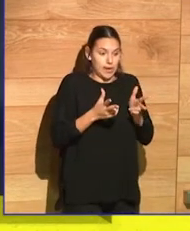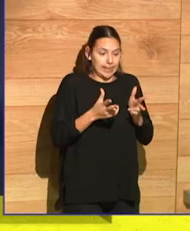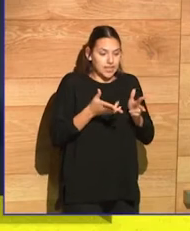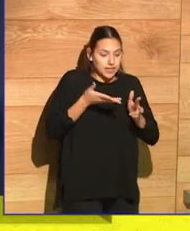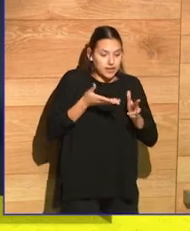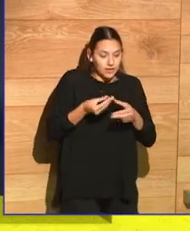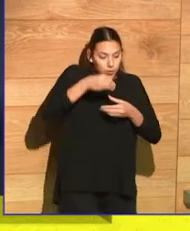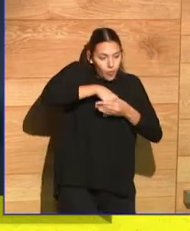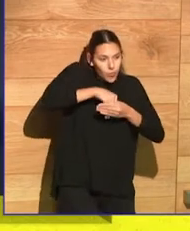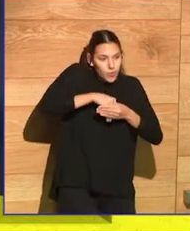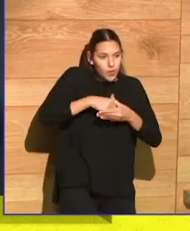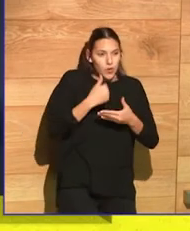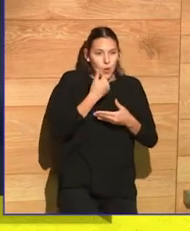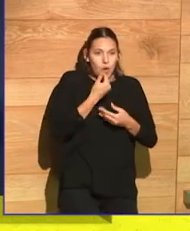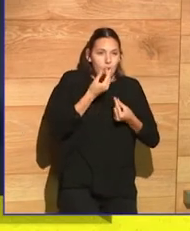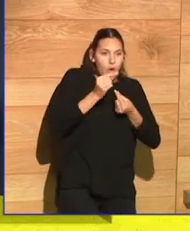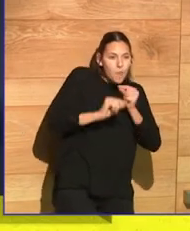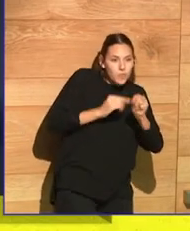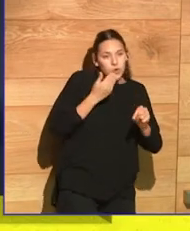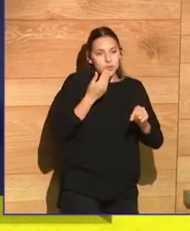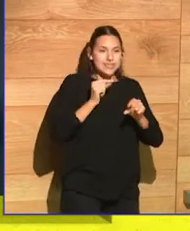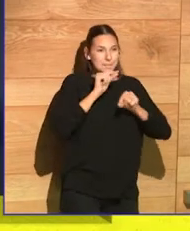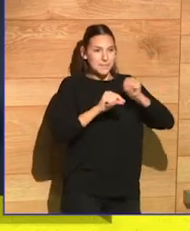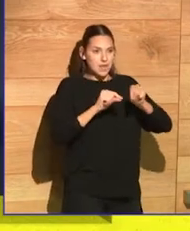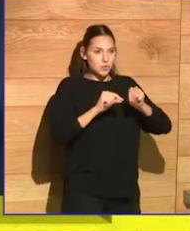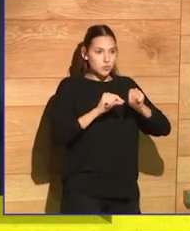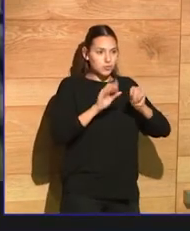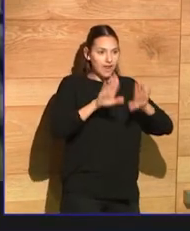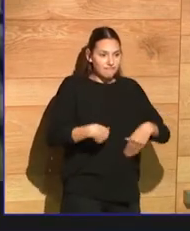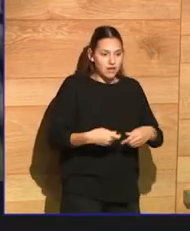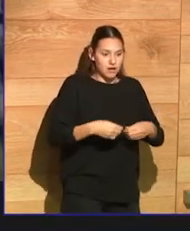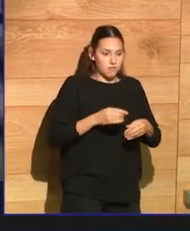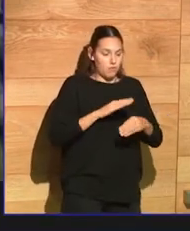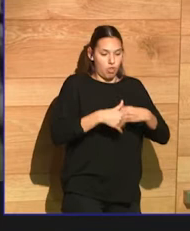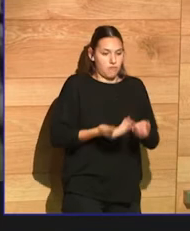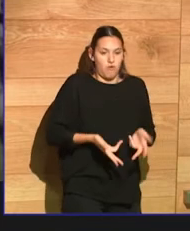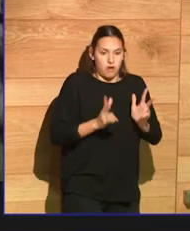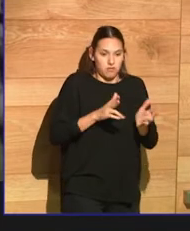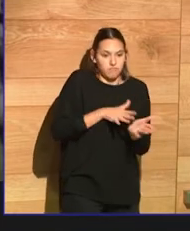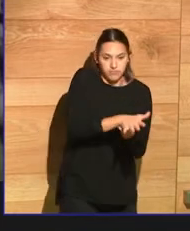Does democracy carry with then, as a virus, the germ of its own self-destruction?